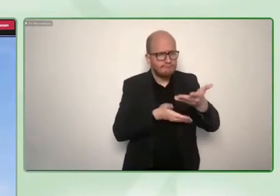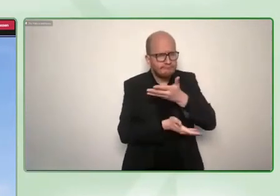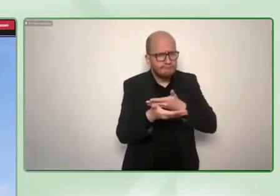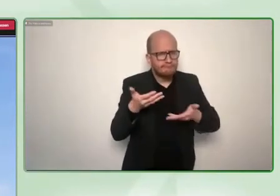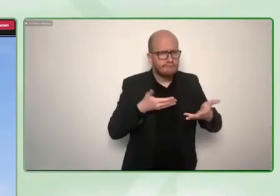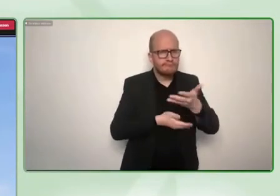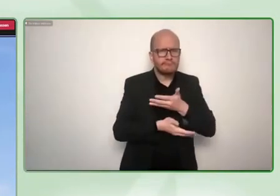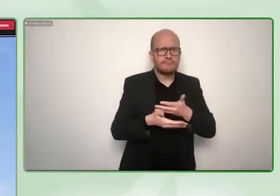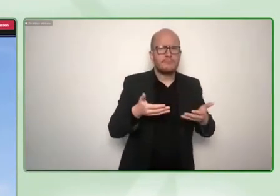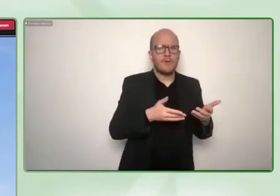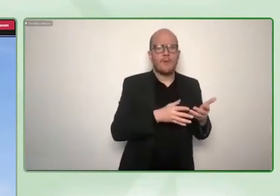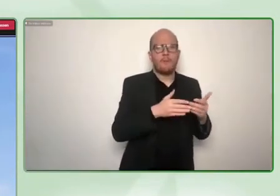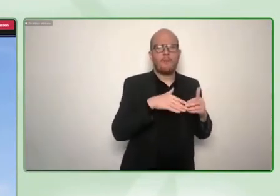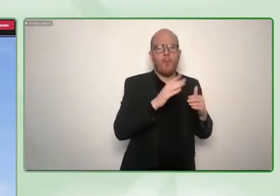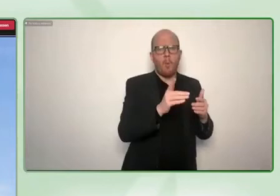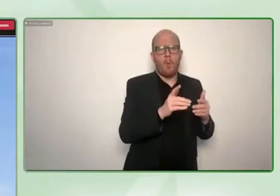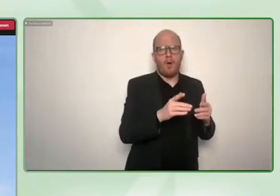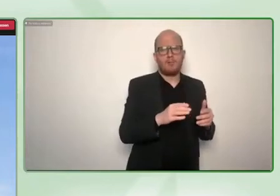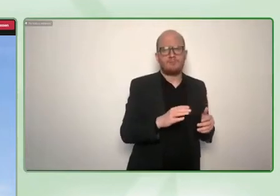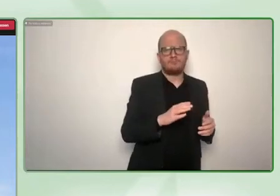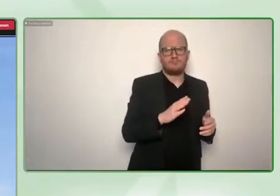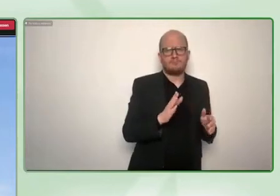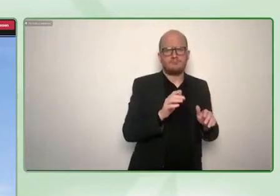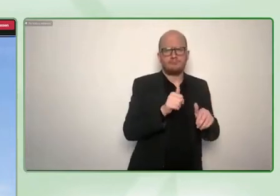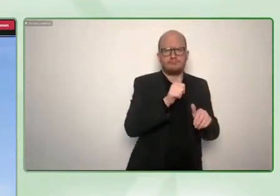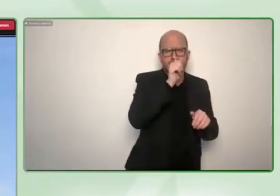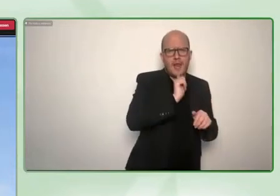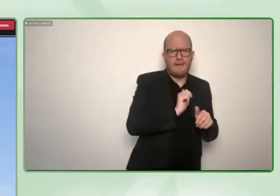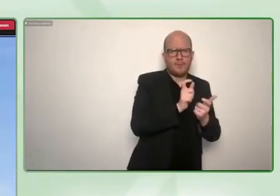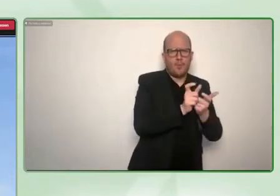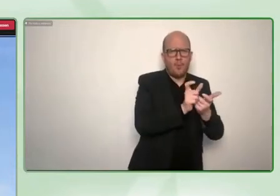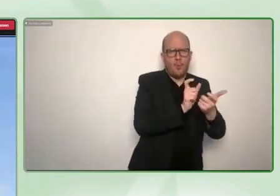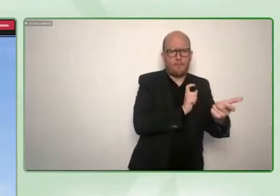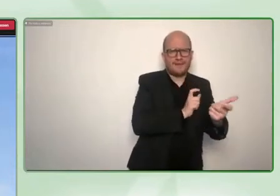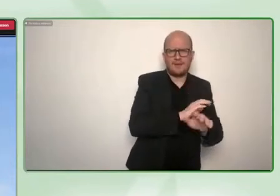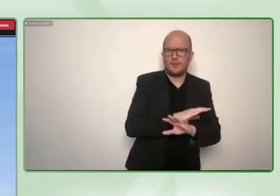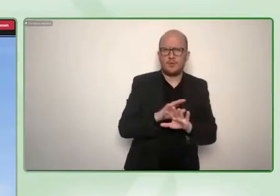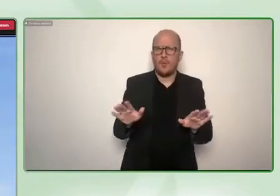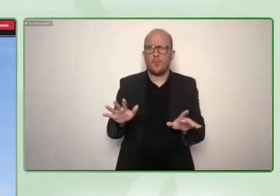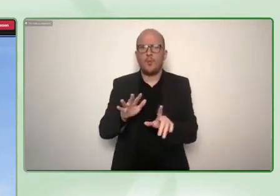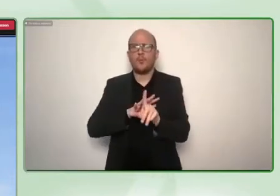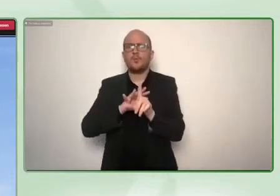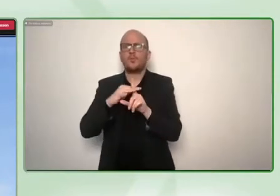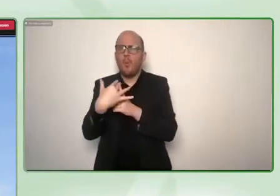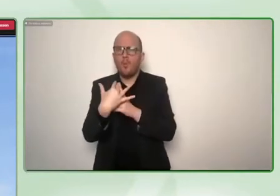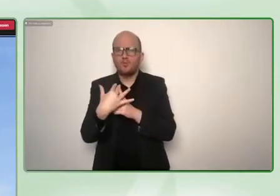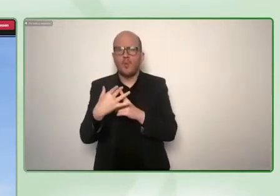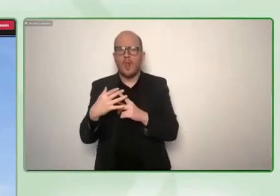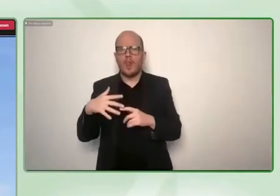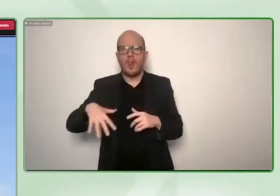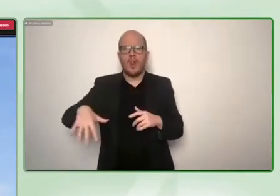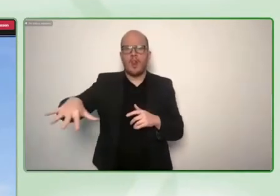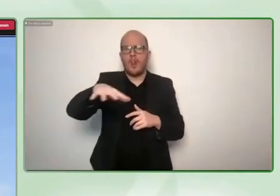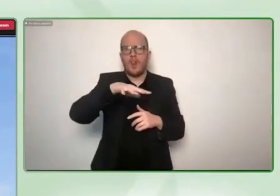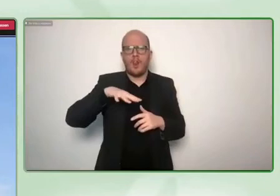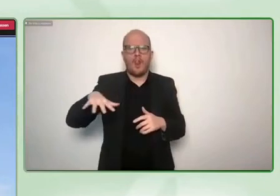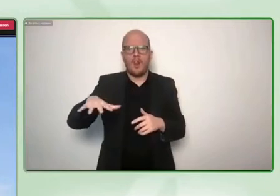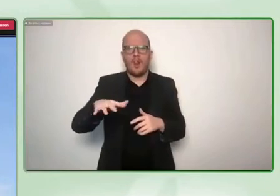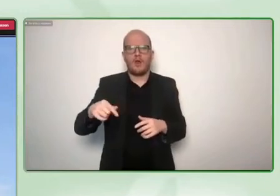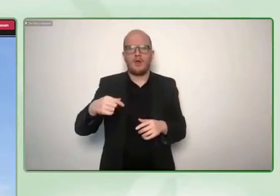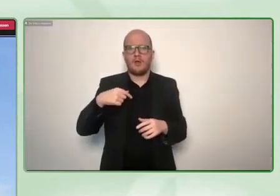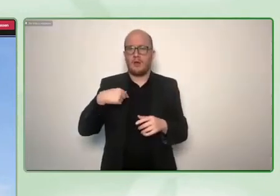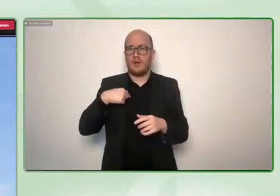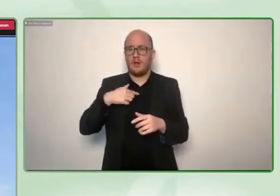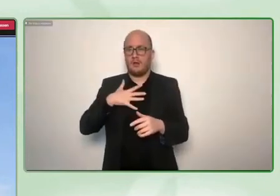is because on average uh the social and environmental sectors tend to be more service focused and more of these